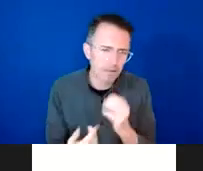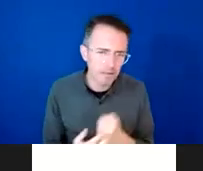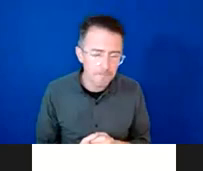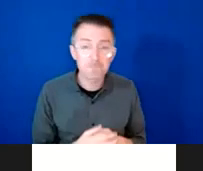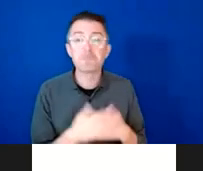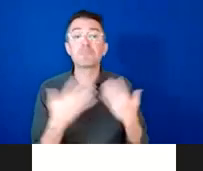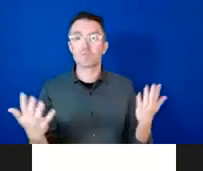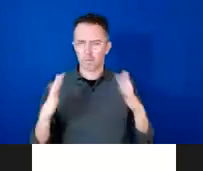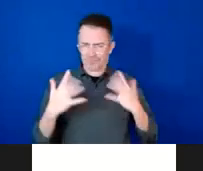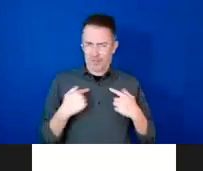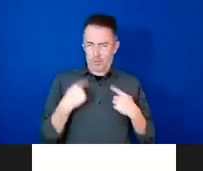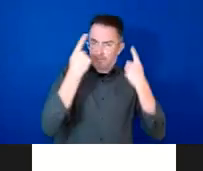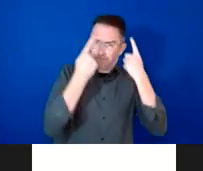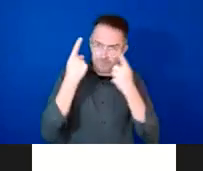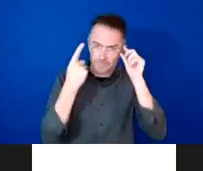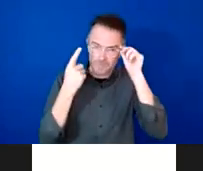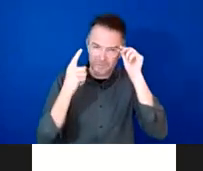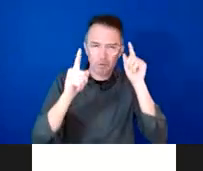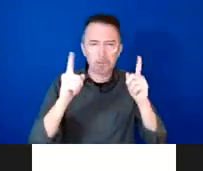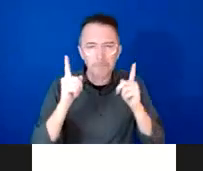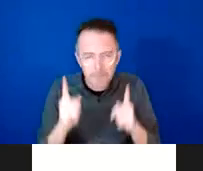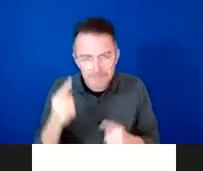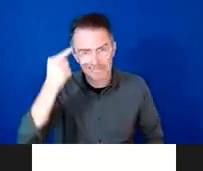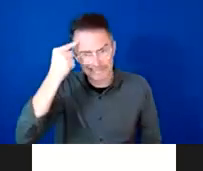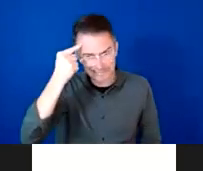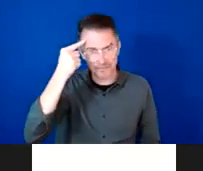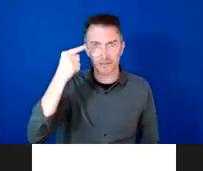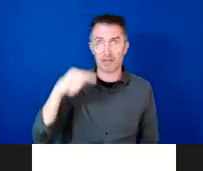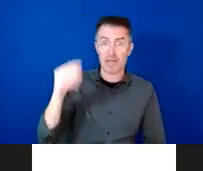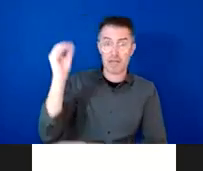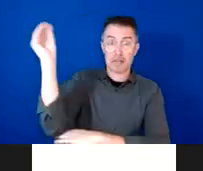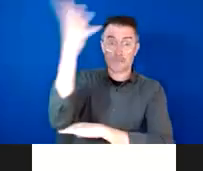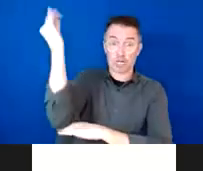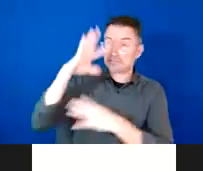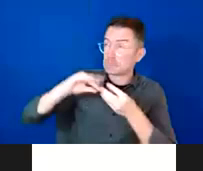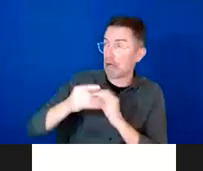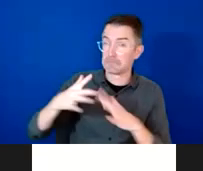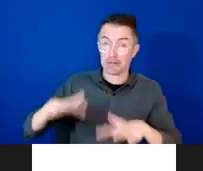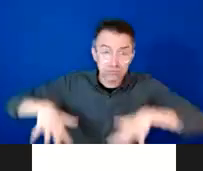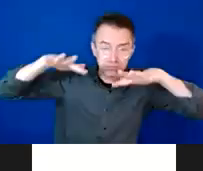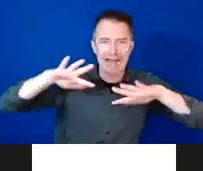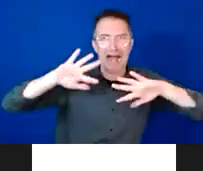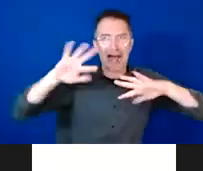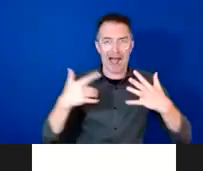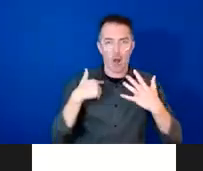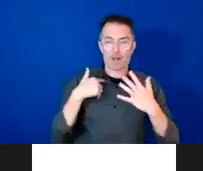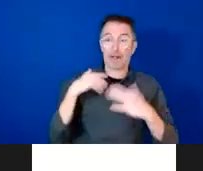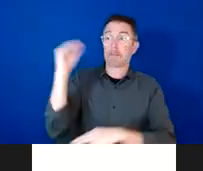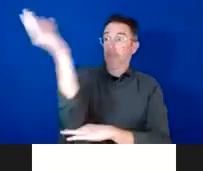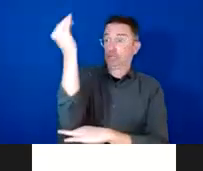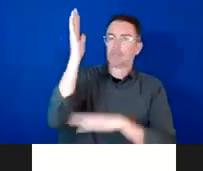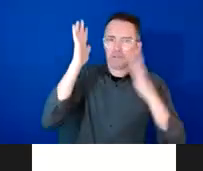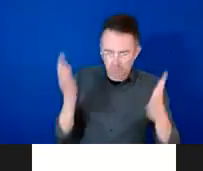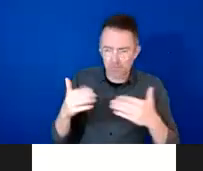so that policies plans and budgets are put in place to enable an effective crisis response